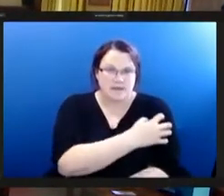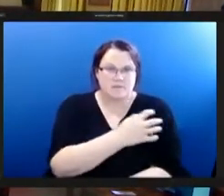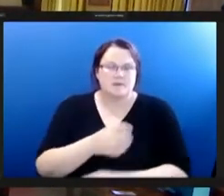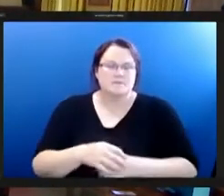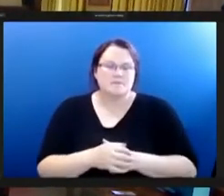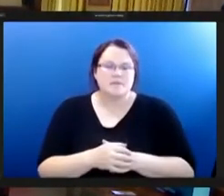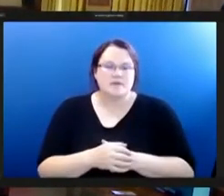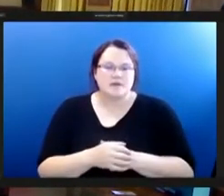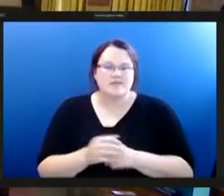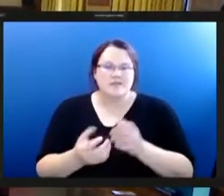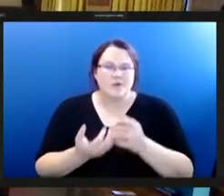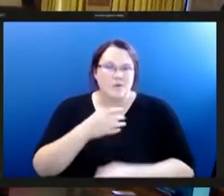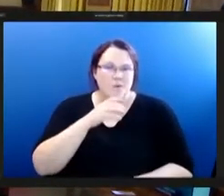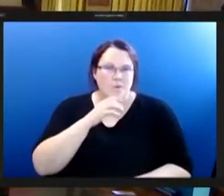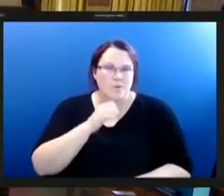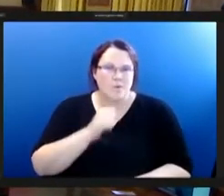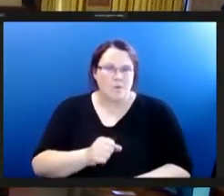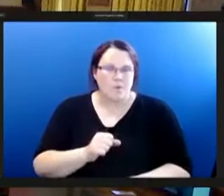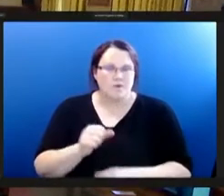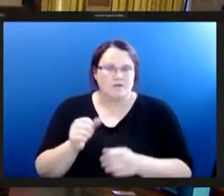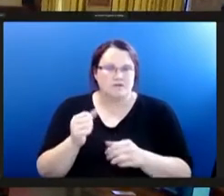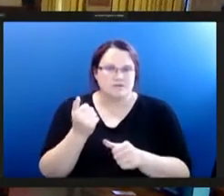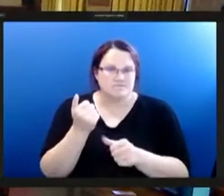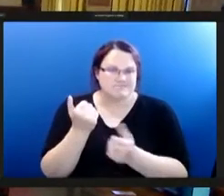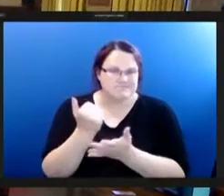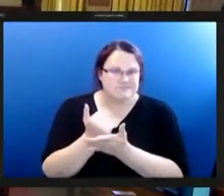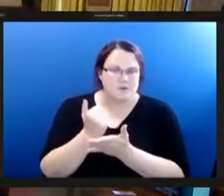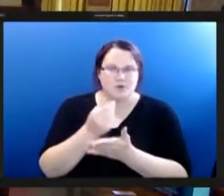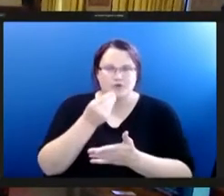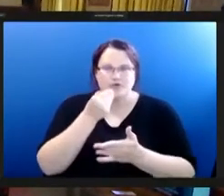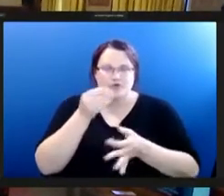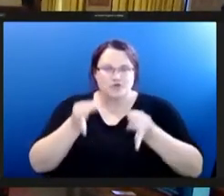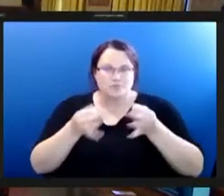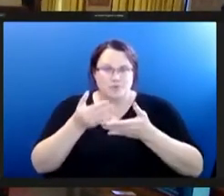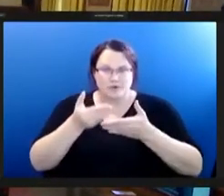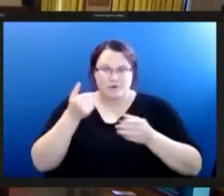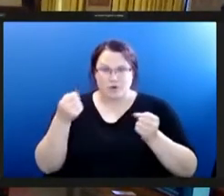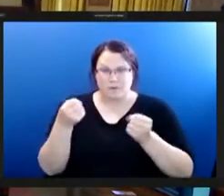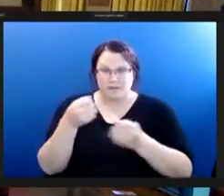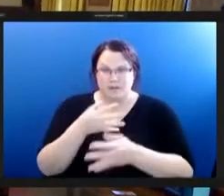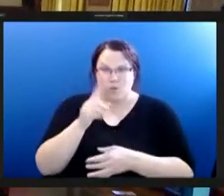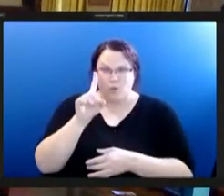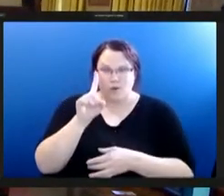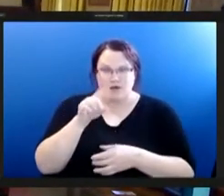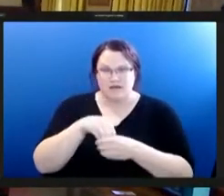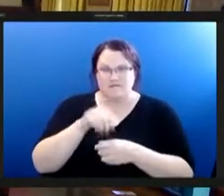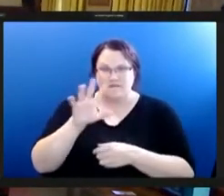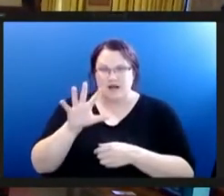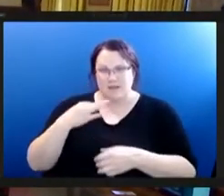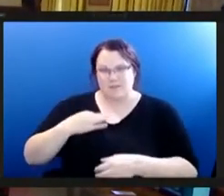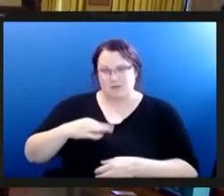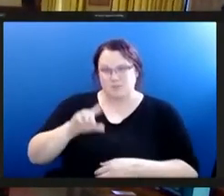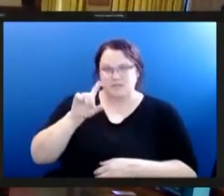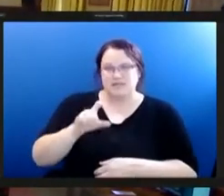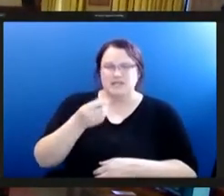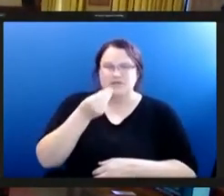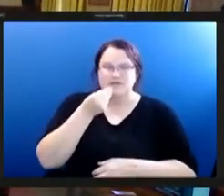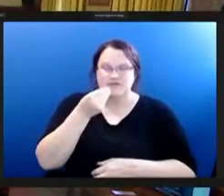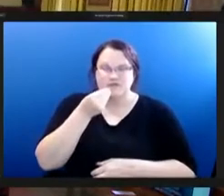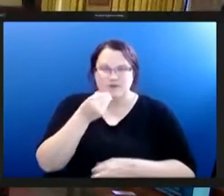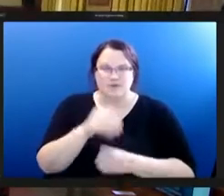among the oldest ones of mutual aid and food justice even before the pandemic one in five pittsburgh's were deemed included insecure